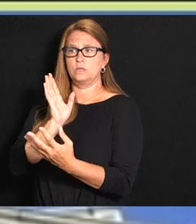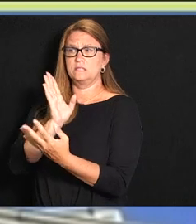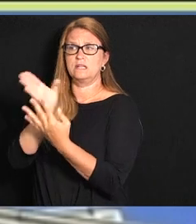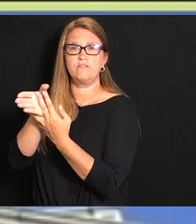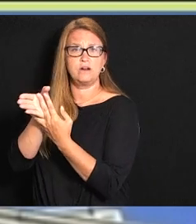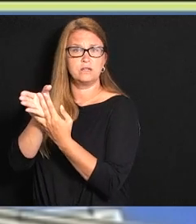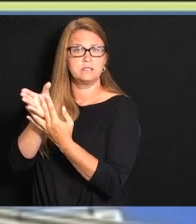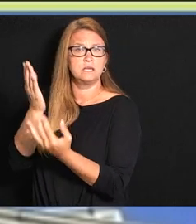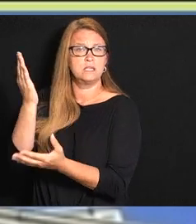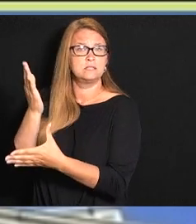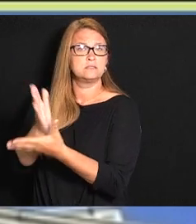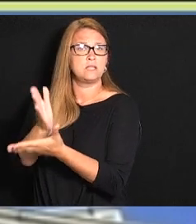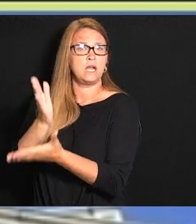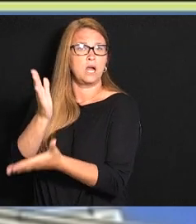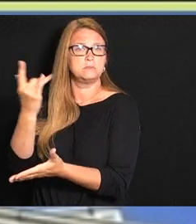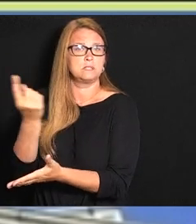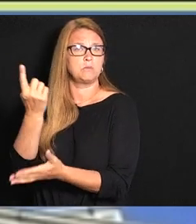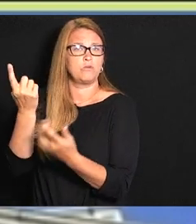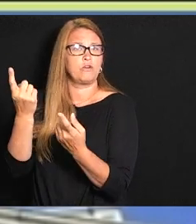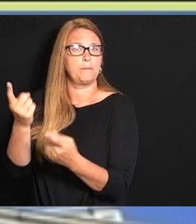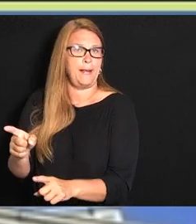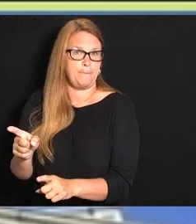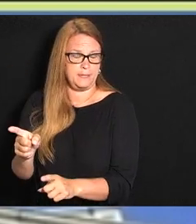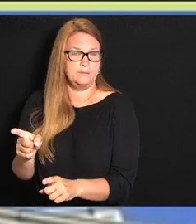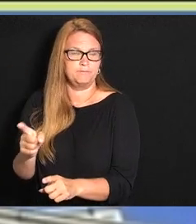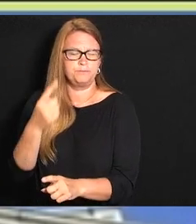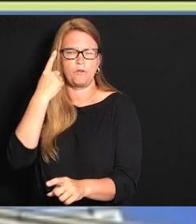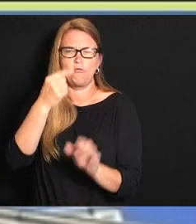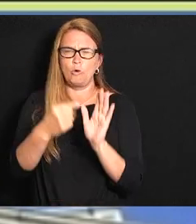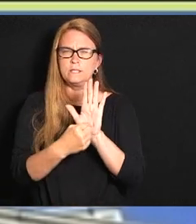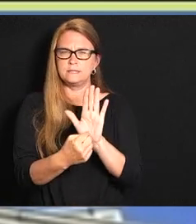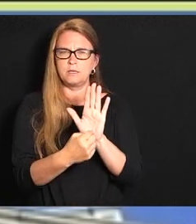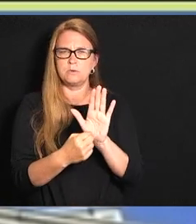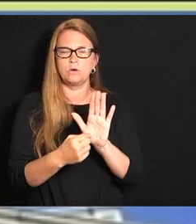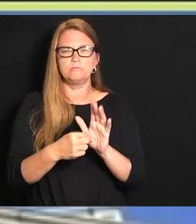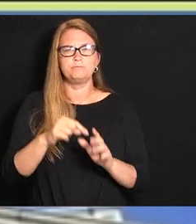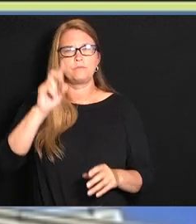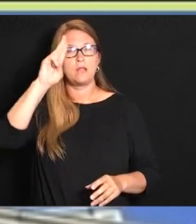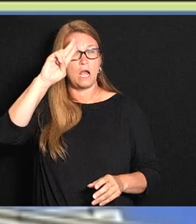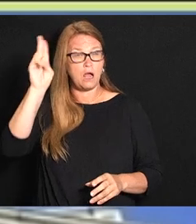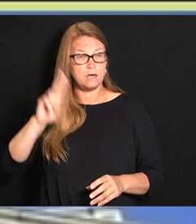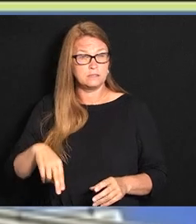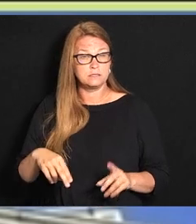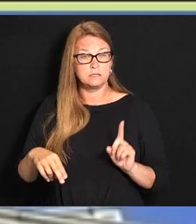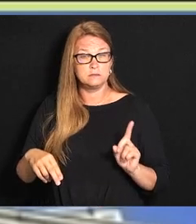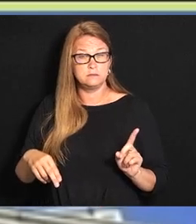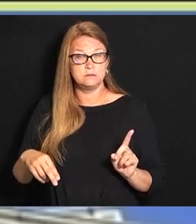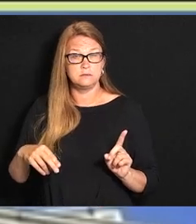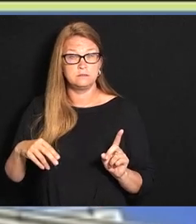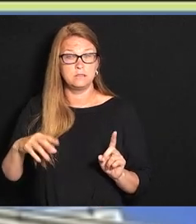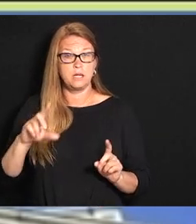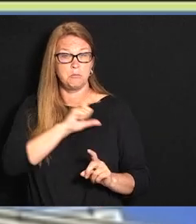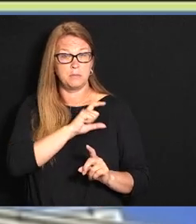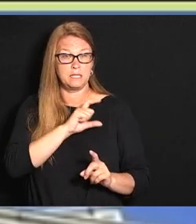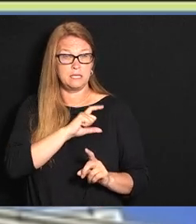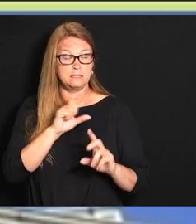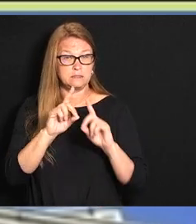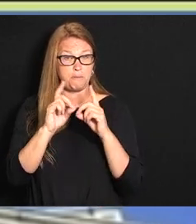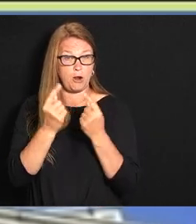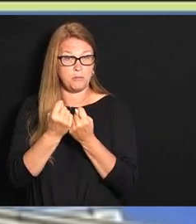dangerous incident from occurring. And to give you an example, Huntington Police Department